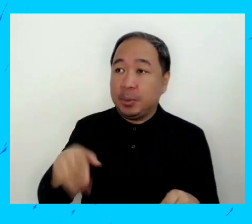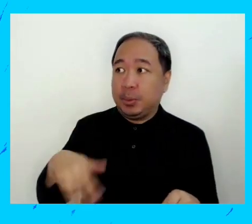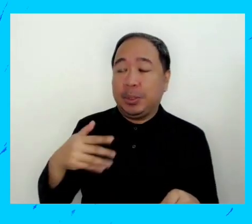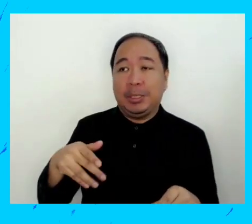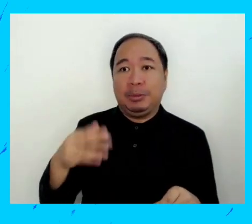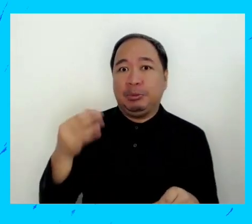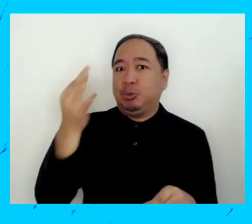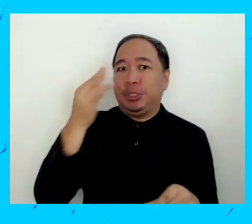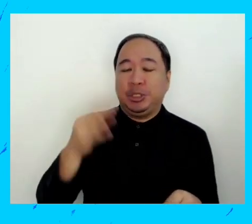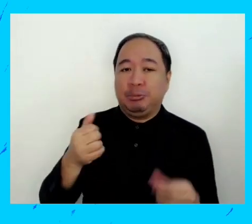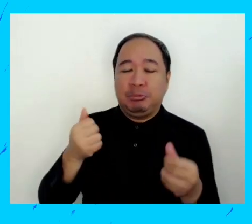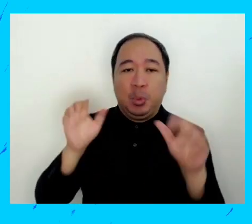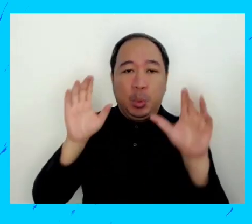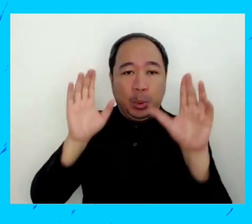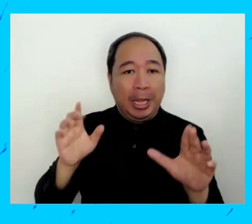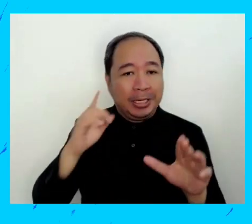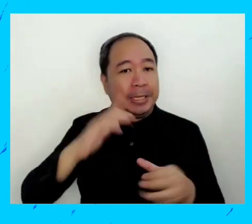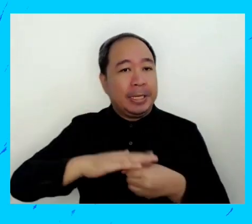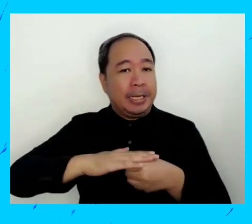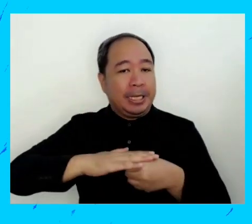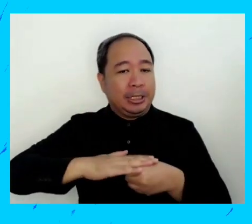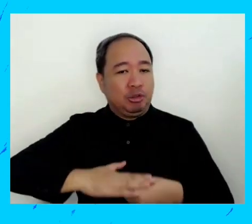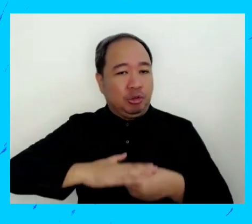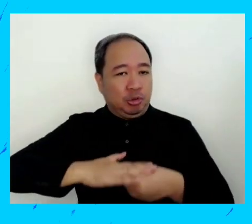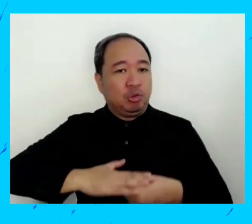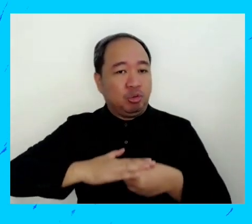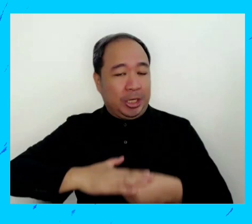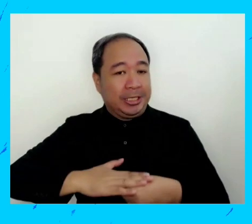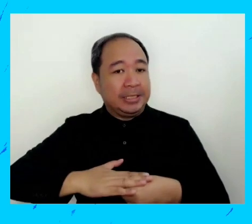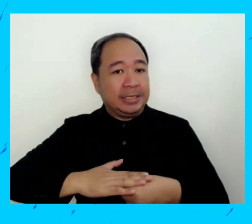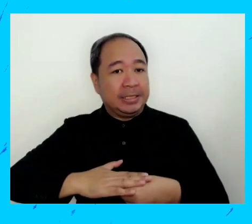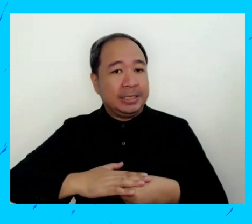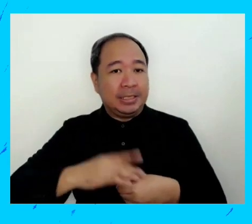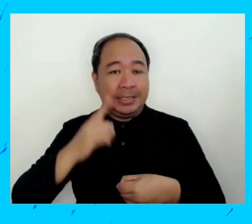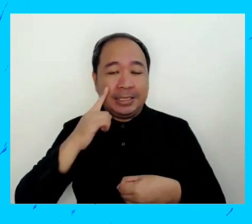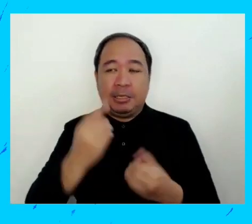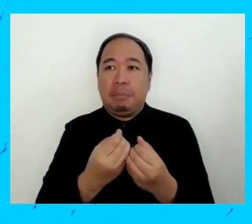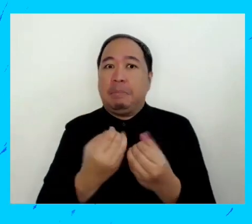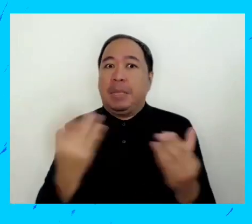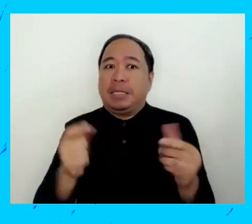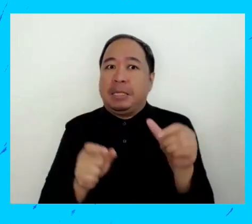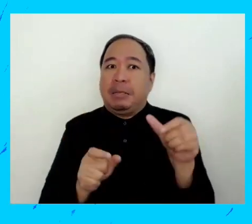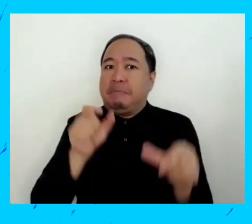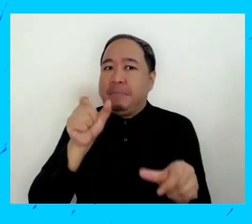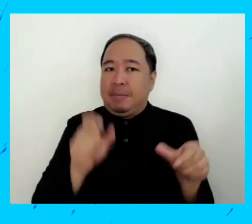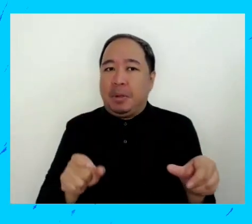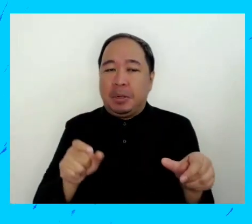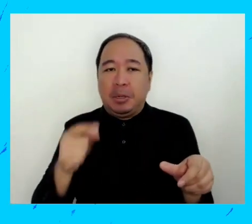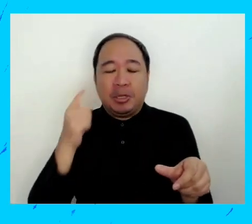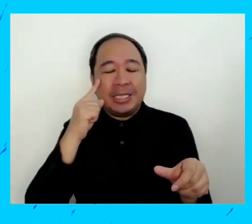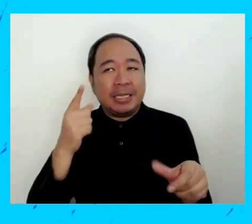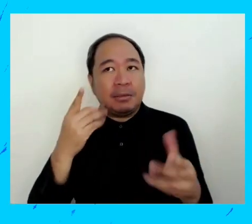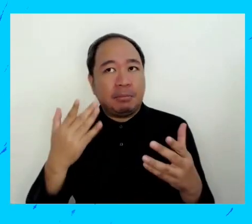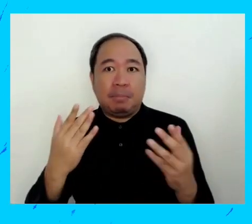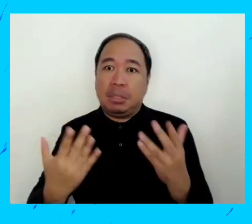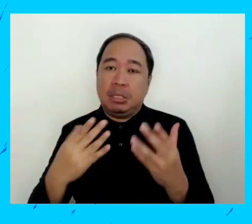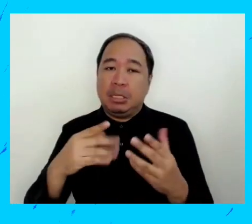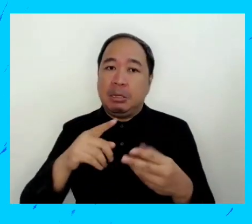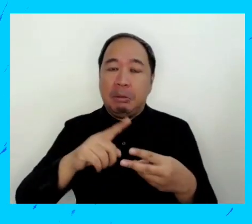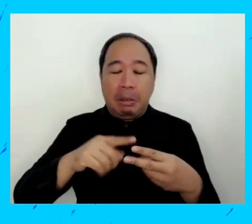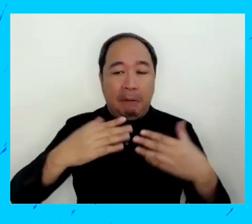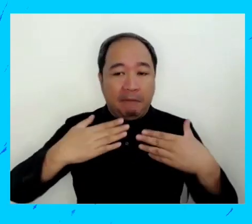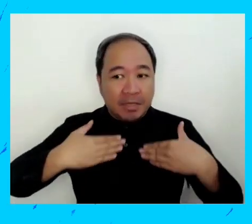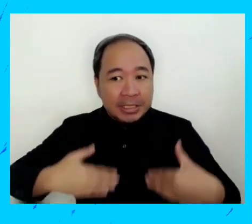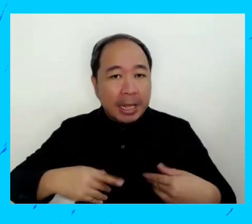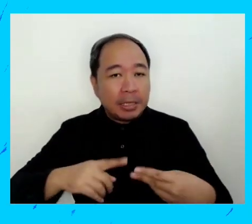It is a lot of questions for me Because stress is such very general word that has been used by many